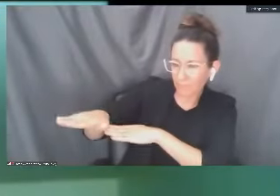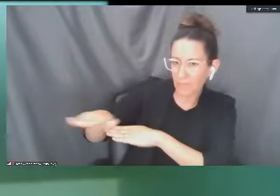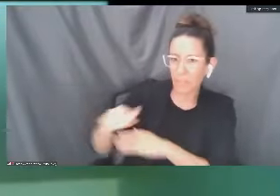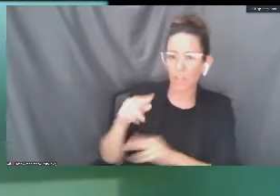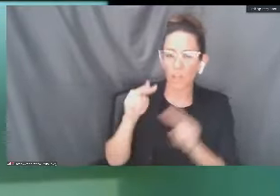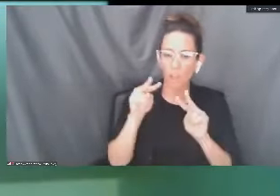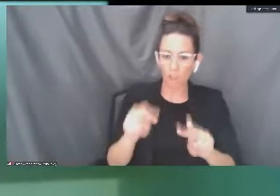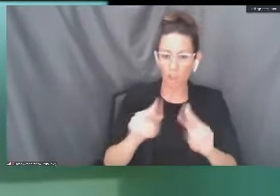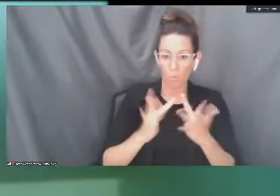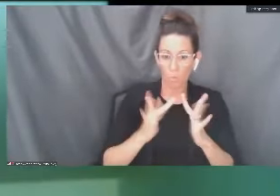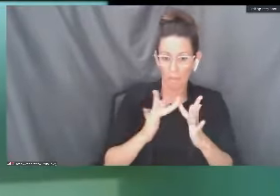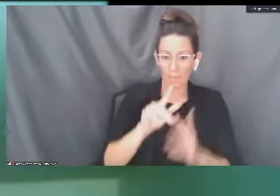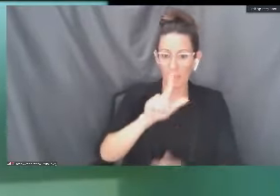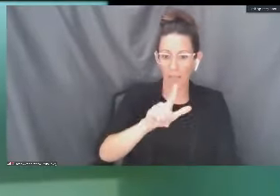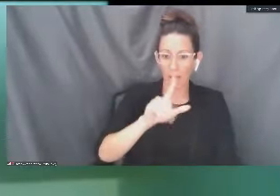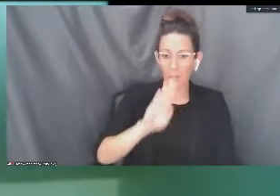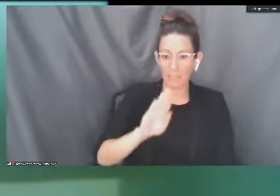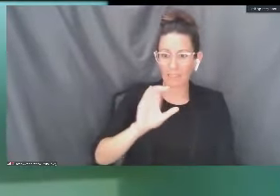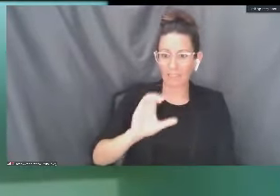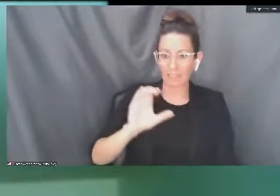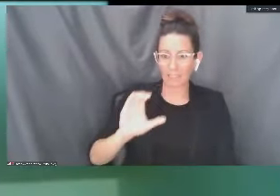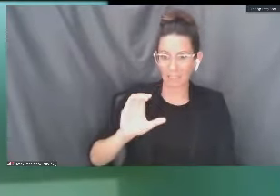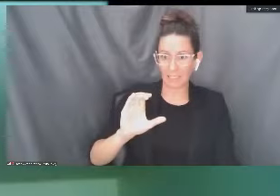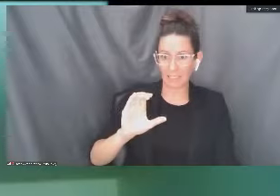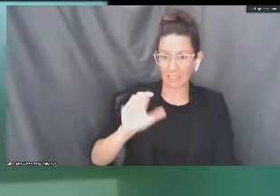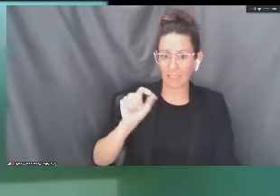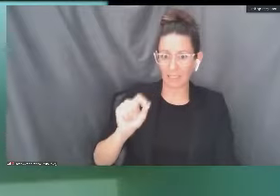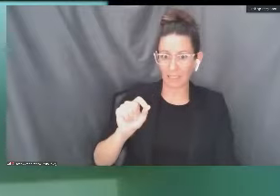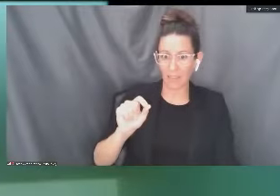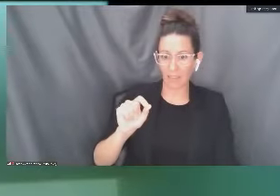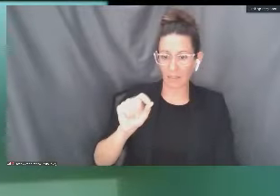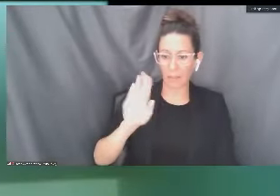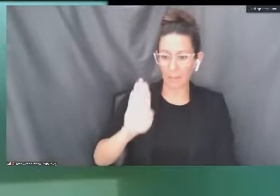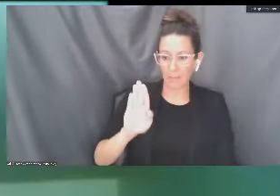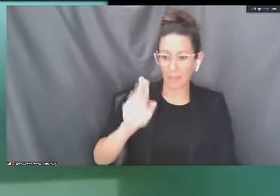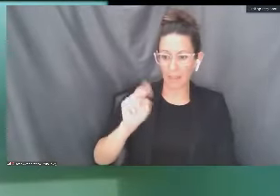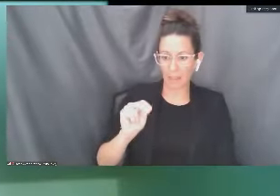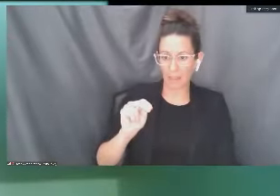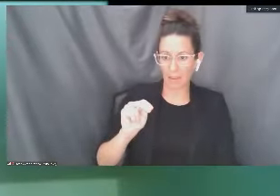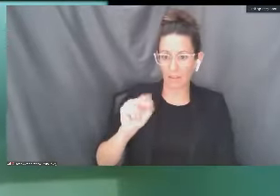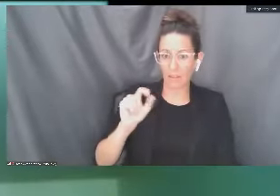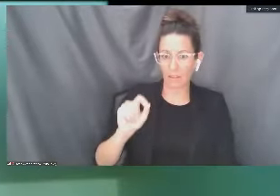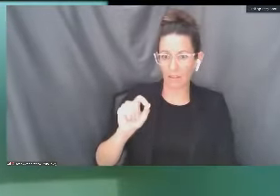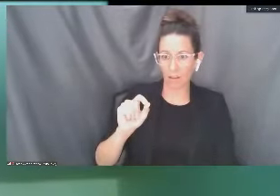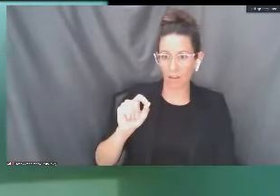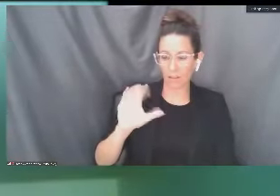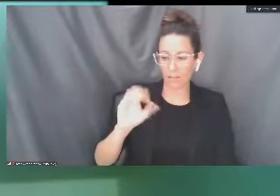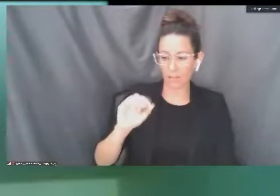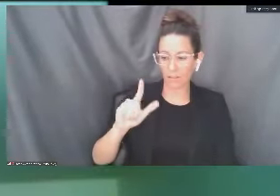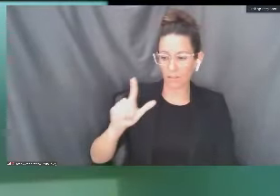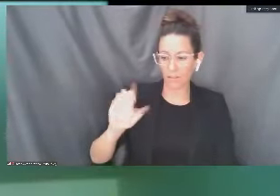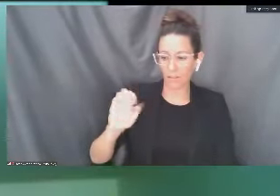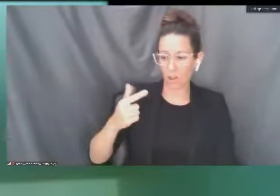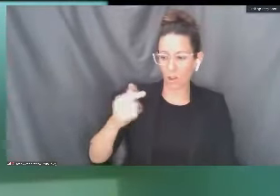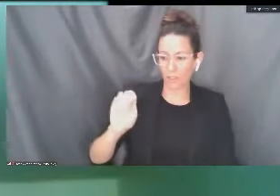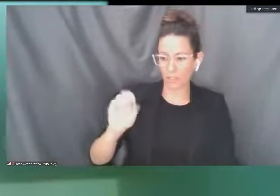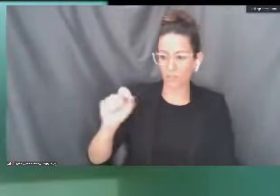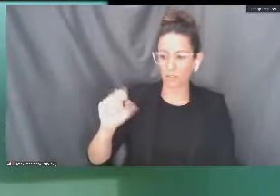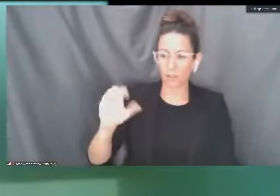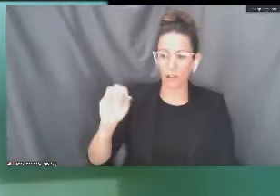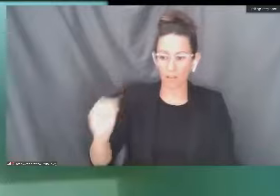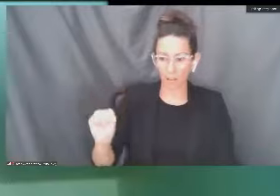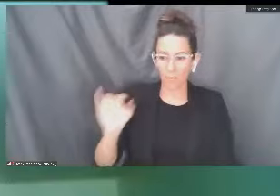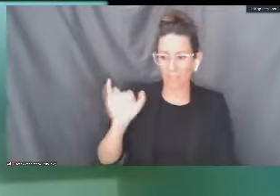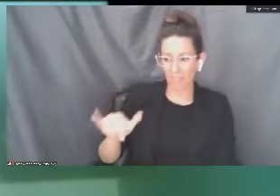which is lbcc.bn.college.com,